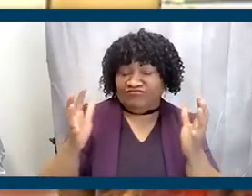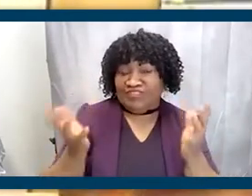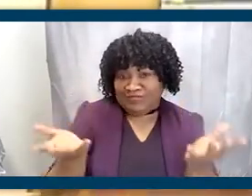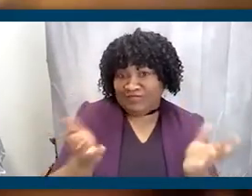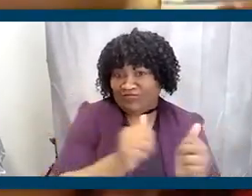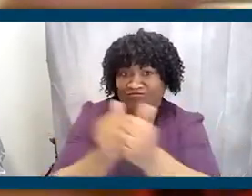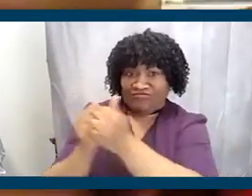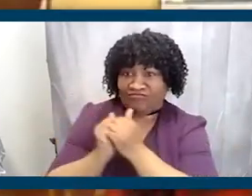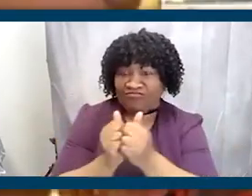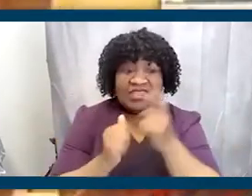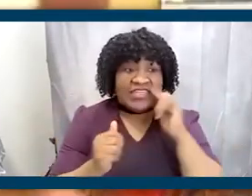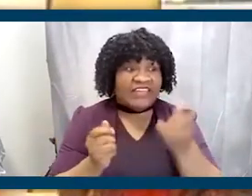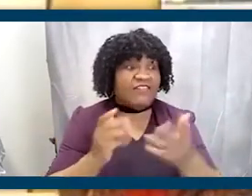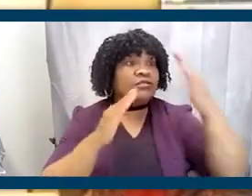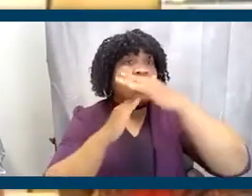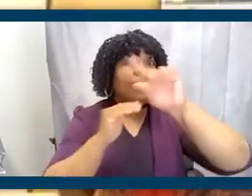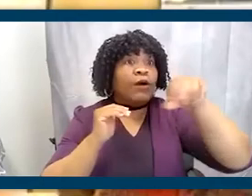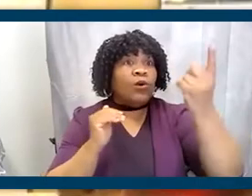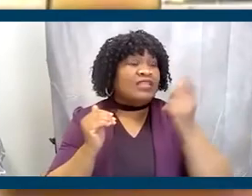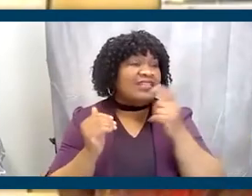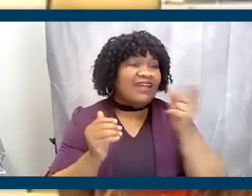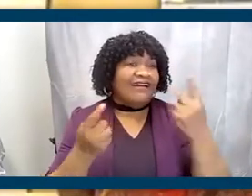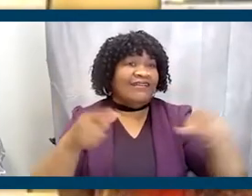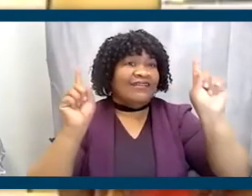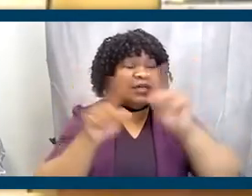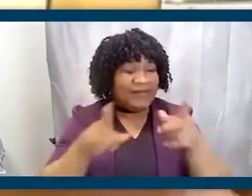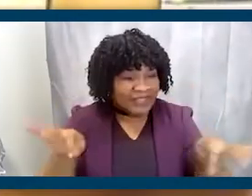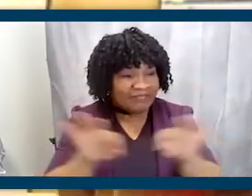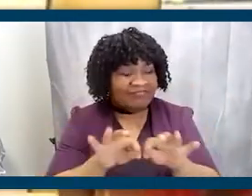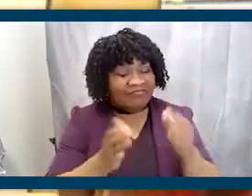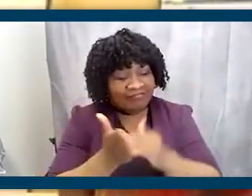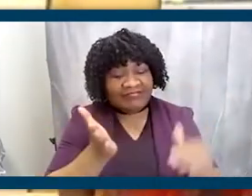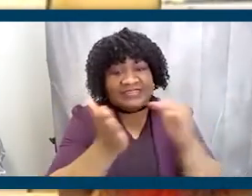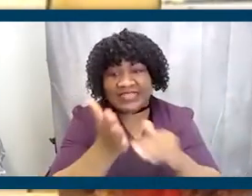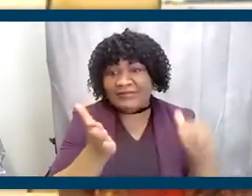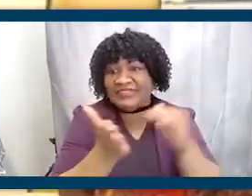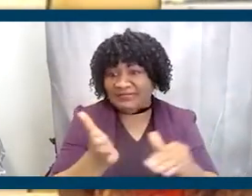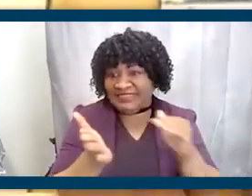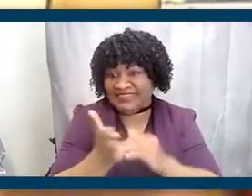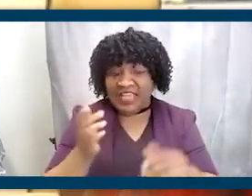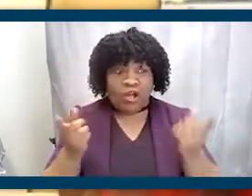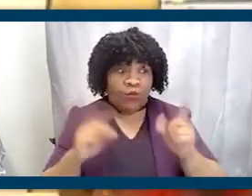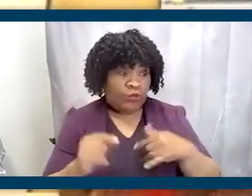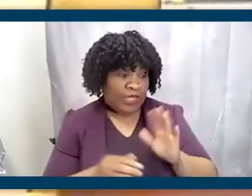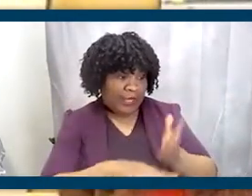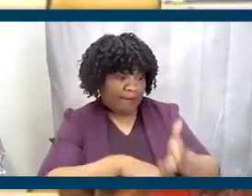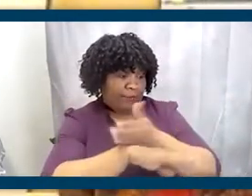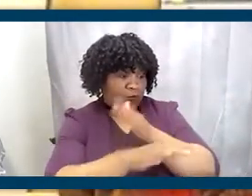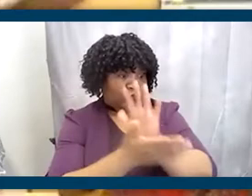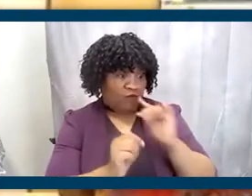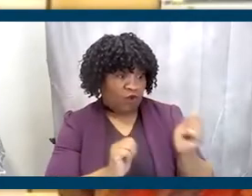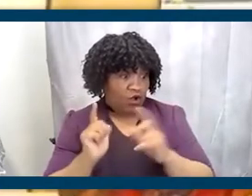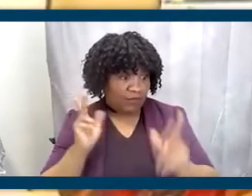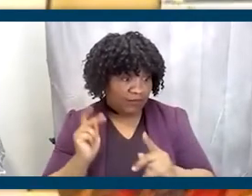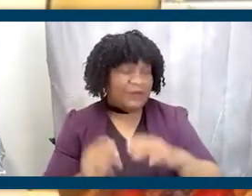you, if you just deal with the top, you're not going to get very far. But what has been demonstrated time and time again, that when we improve schools for everybody,